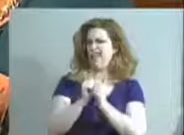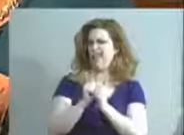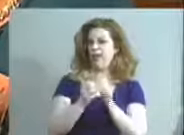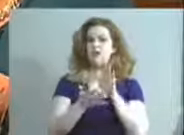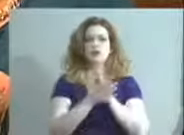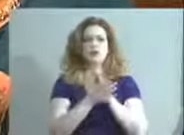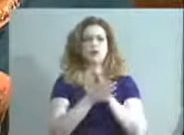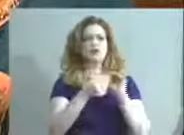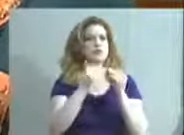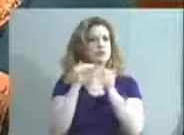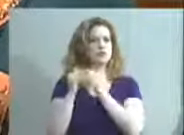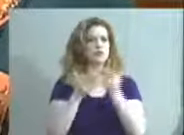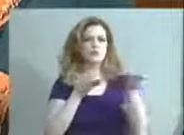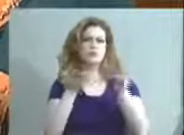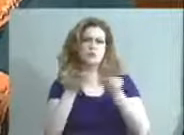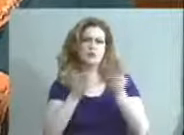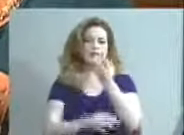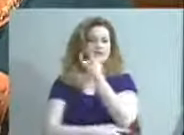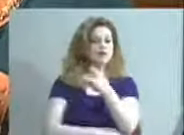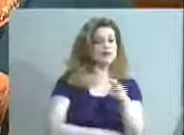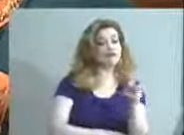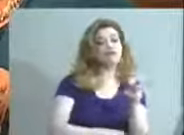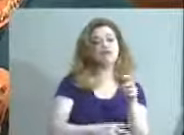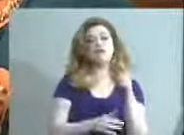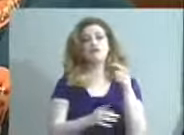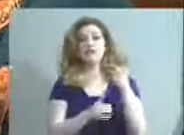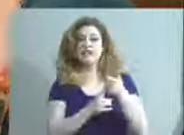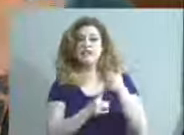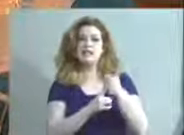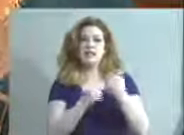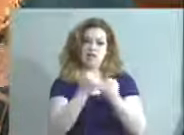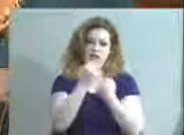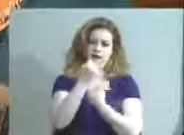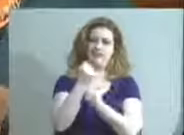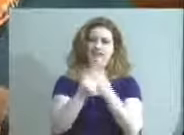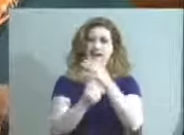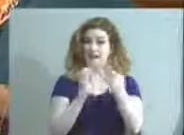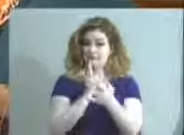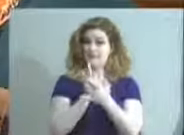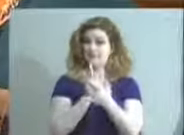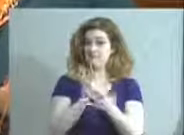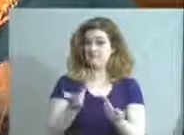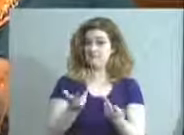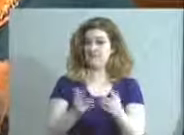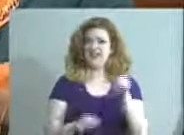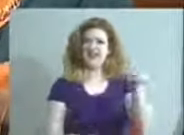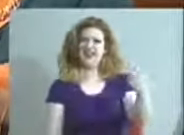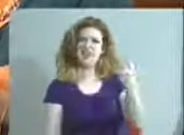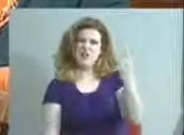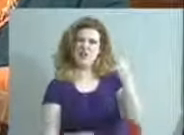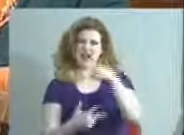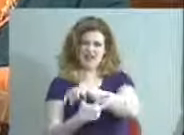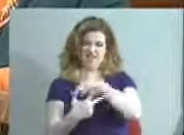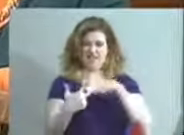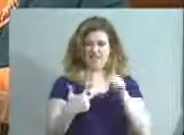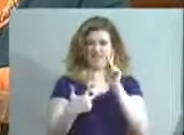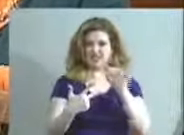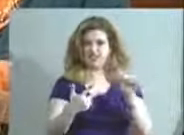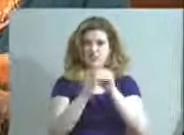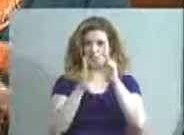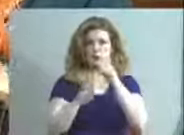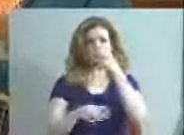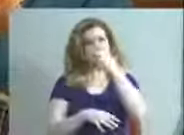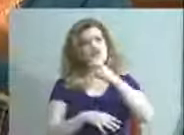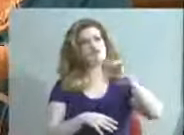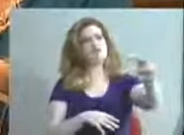and community service transition self-advocacy and technology he is one of three Kentucky students who will travel to